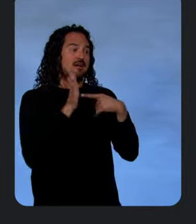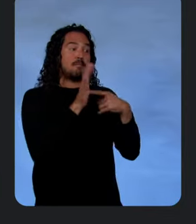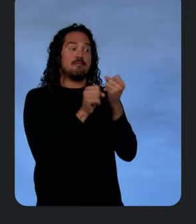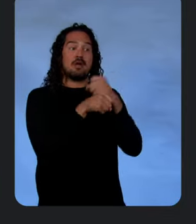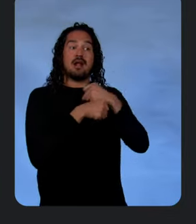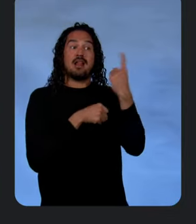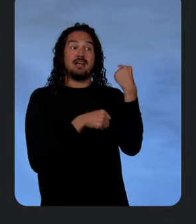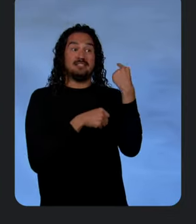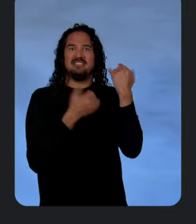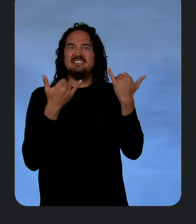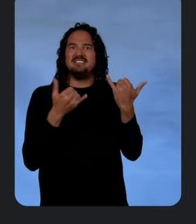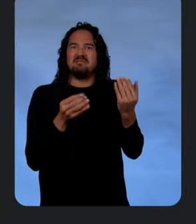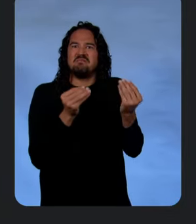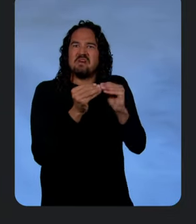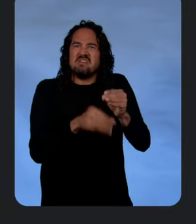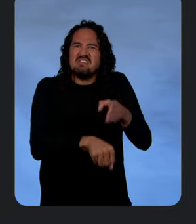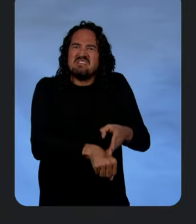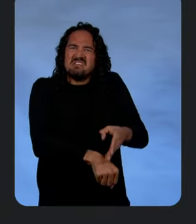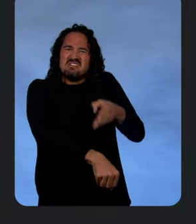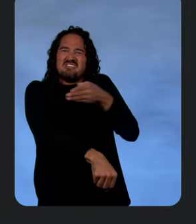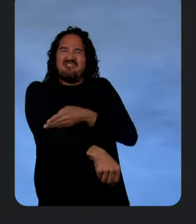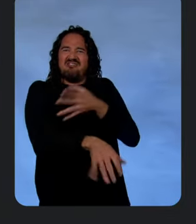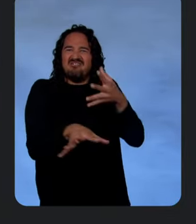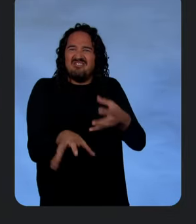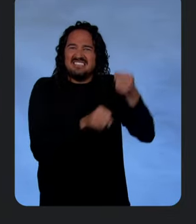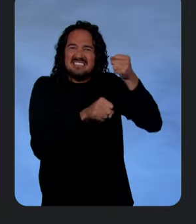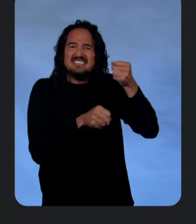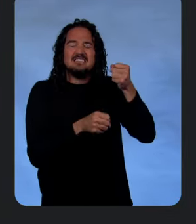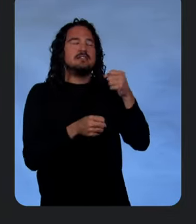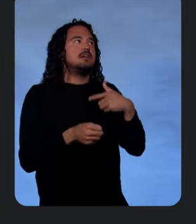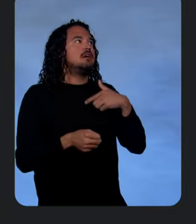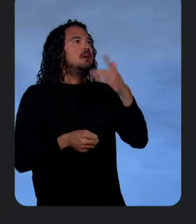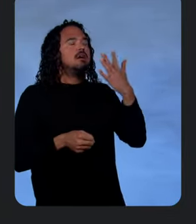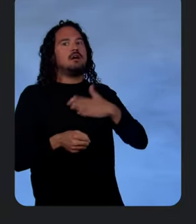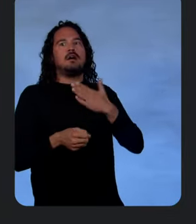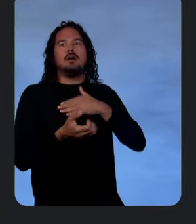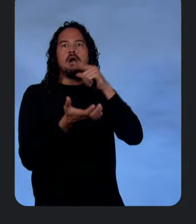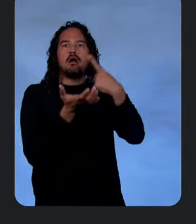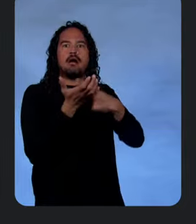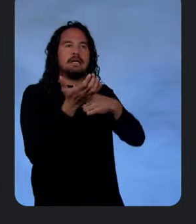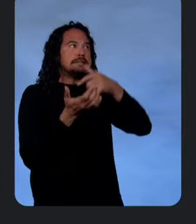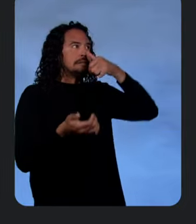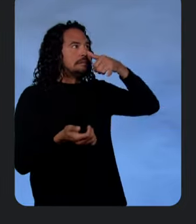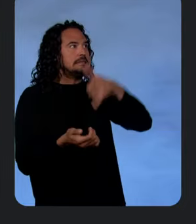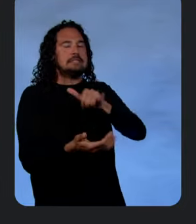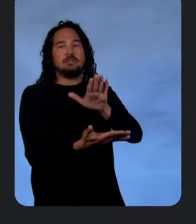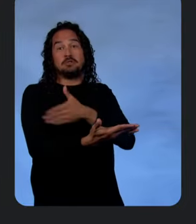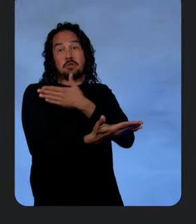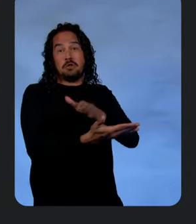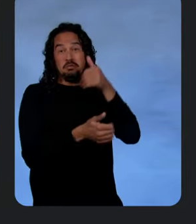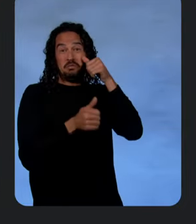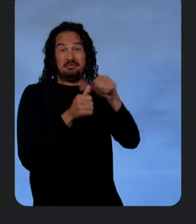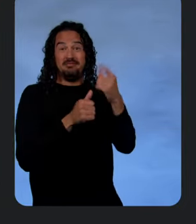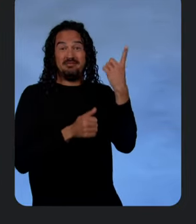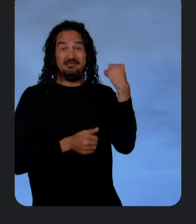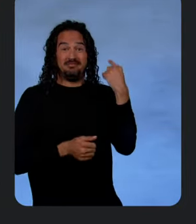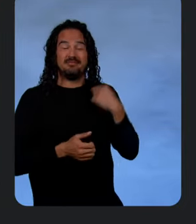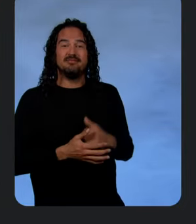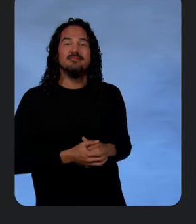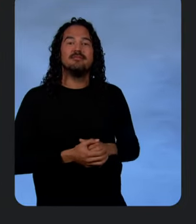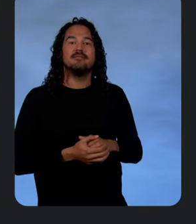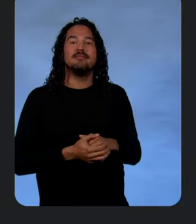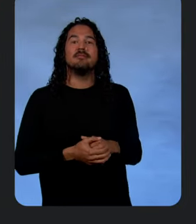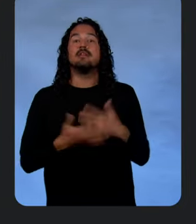well. I'm kind of glad we didn't ask any questions about that absurd musical intro, but we love Forrest. Developers can use our Gemini 1